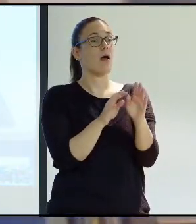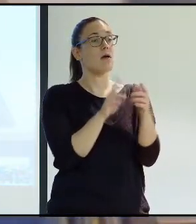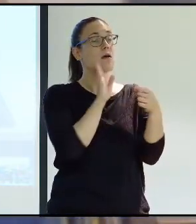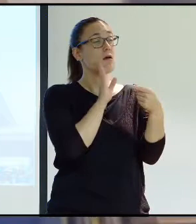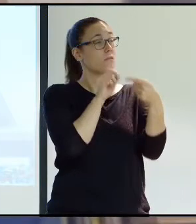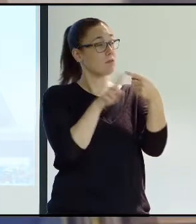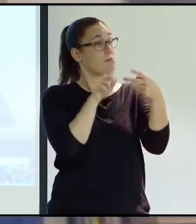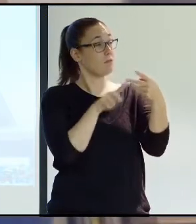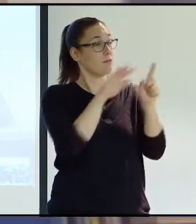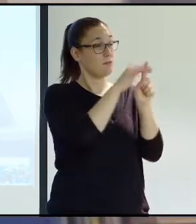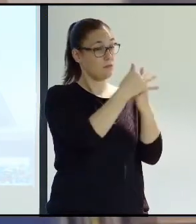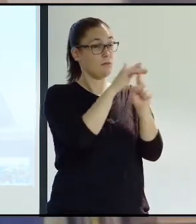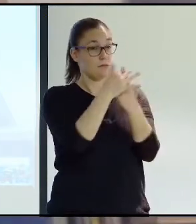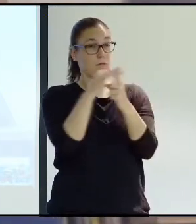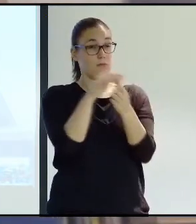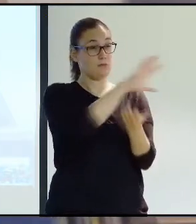And what has all this led to?